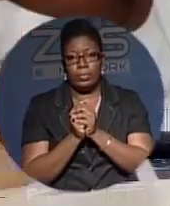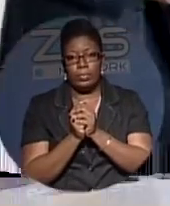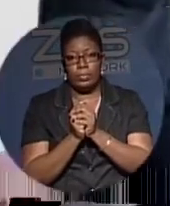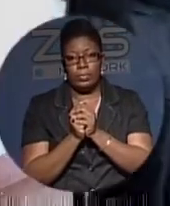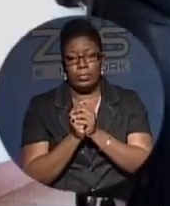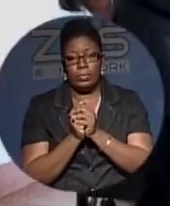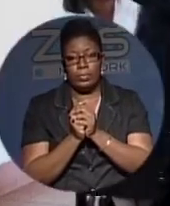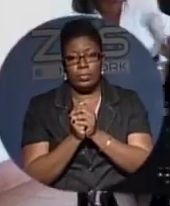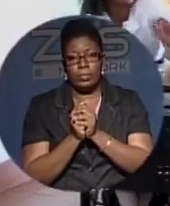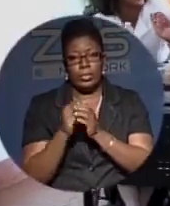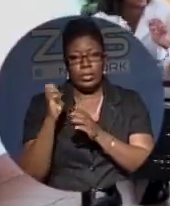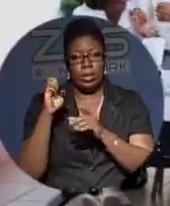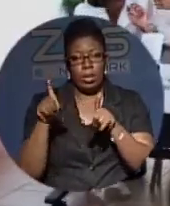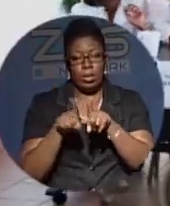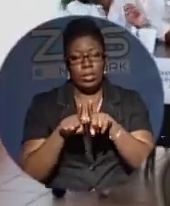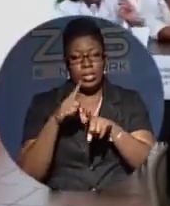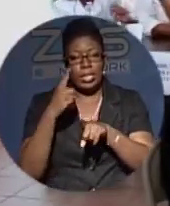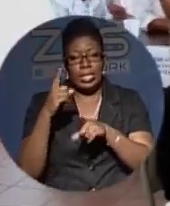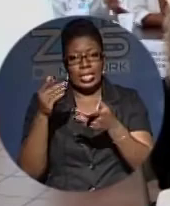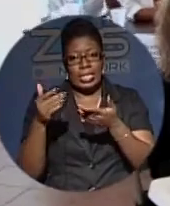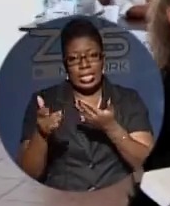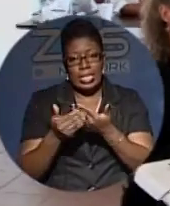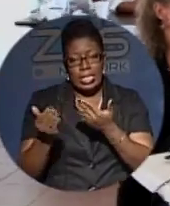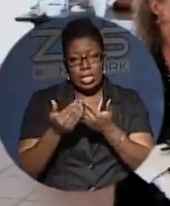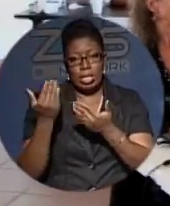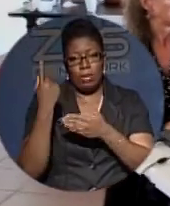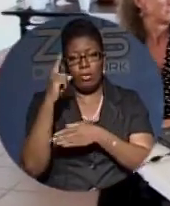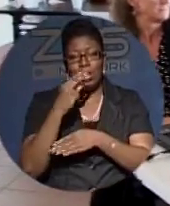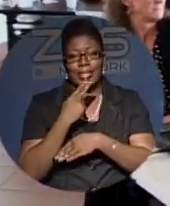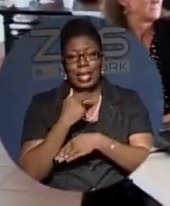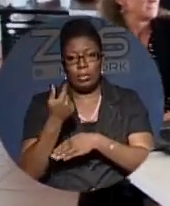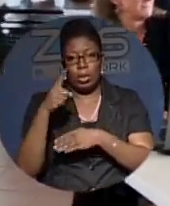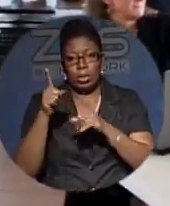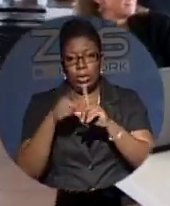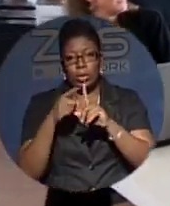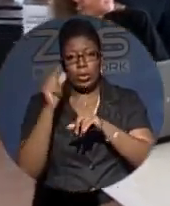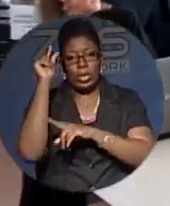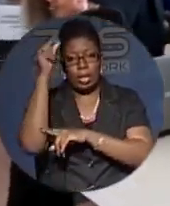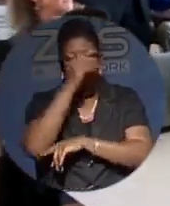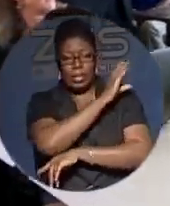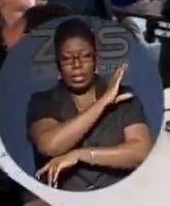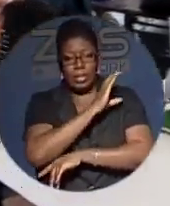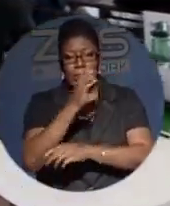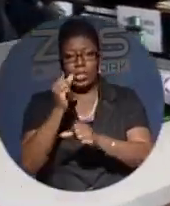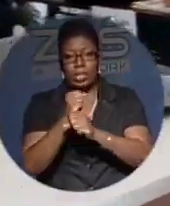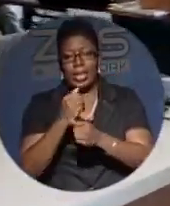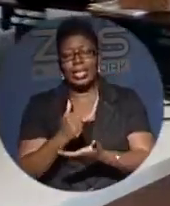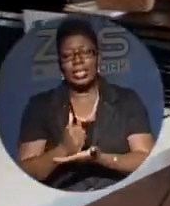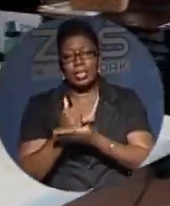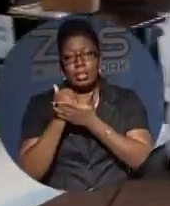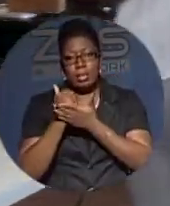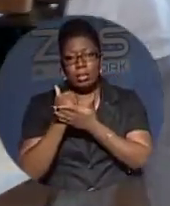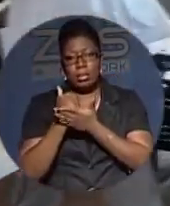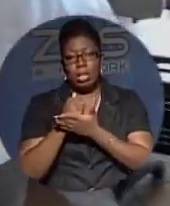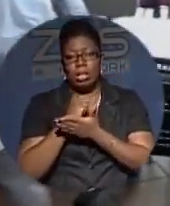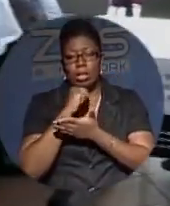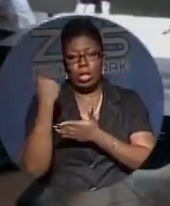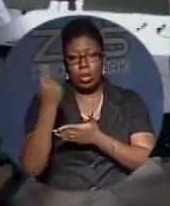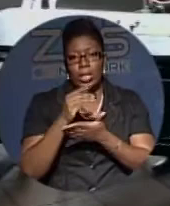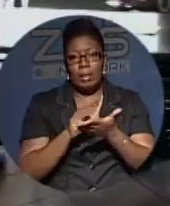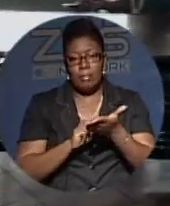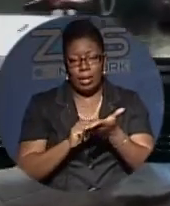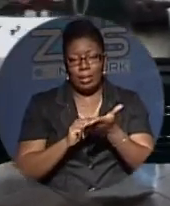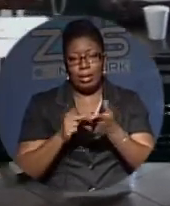Brennan says it's much easier now for diabetics who attend government clinics to receive assistance, not just medical care, but